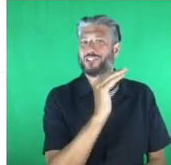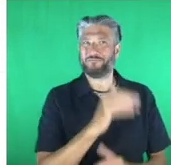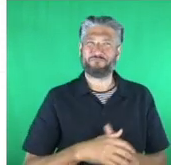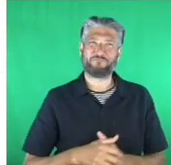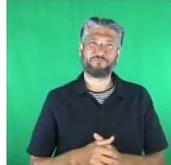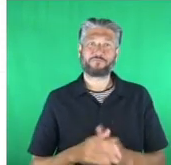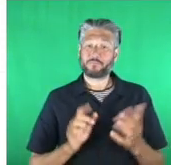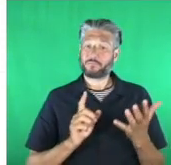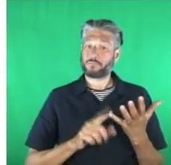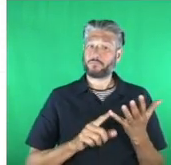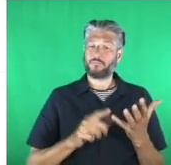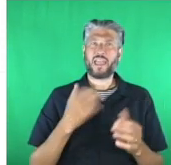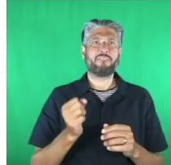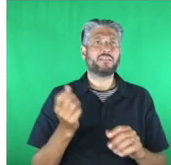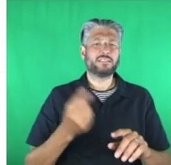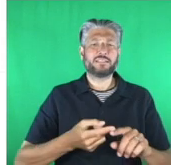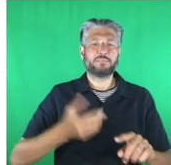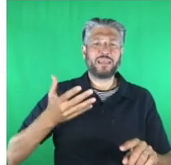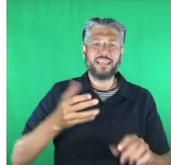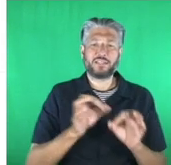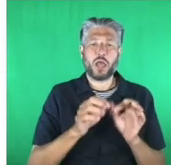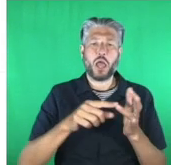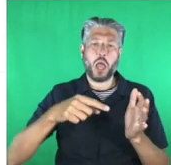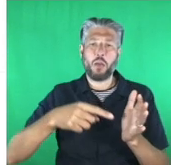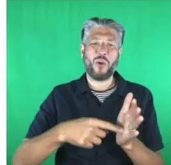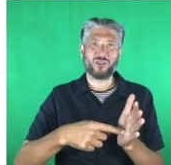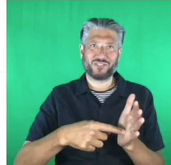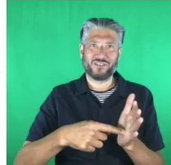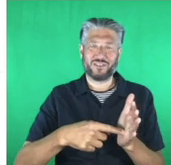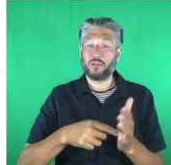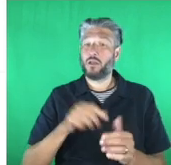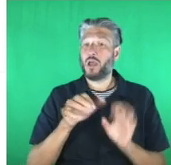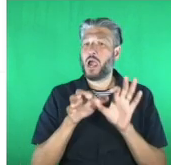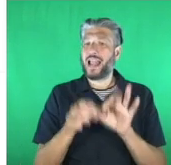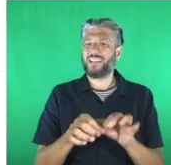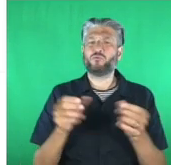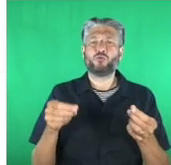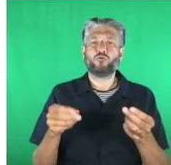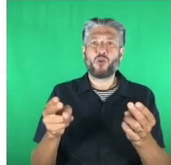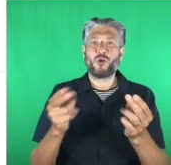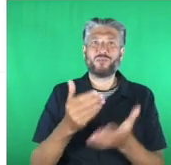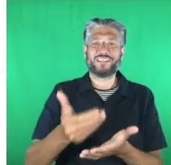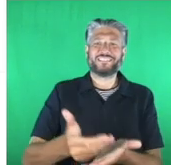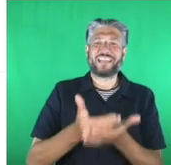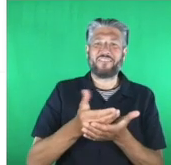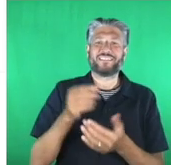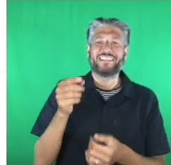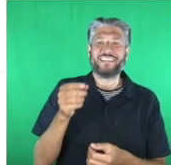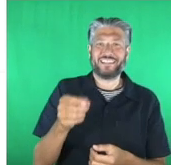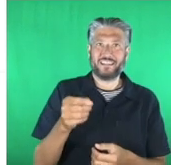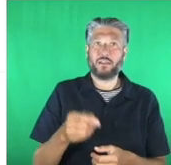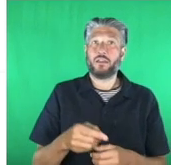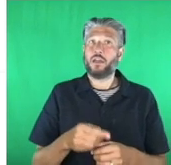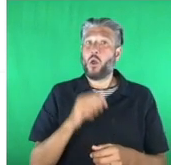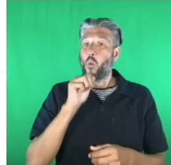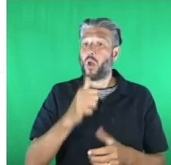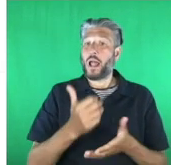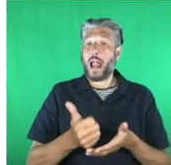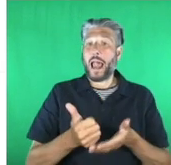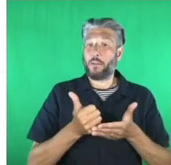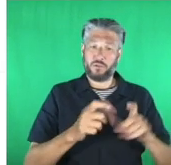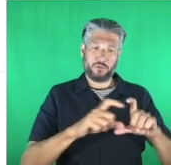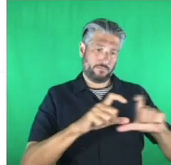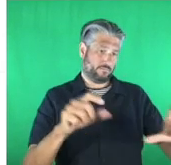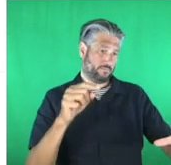year old cedar lee aiming to improve road safety by detecting recognizing and informing drivers of traffic signs in their